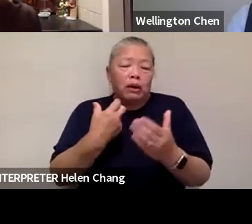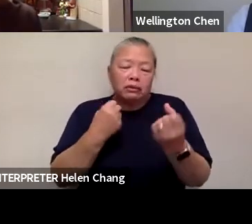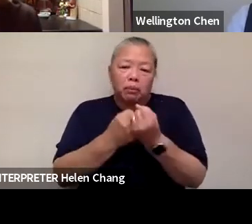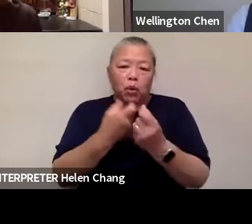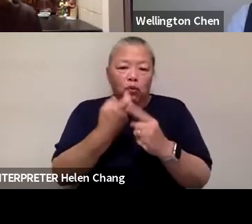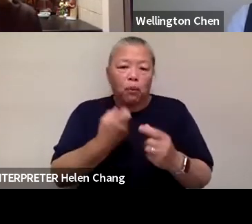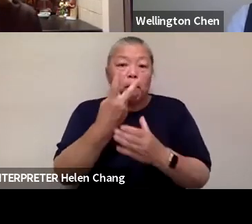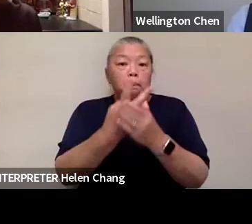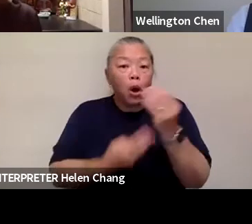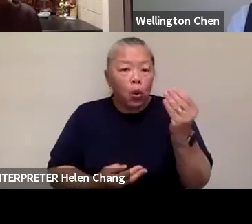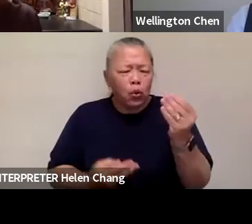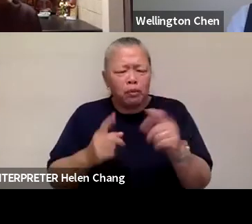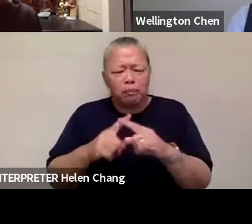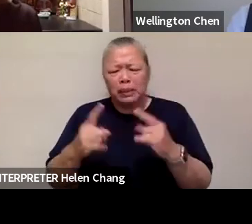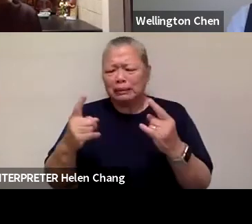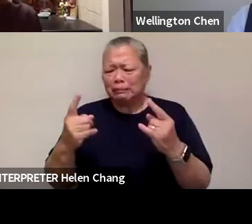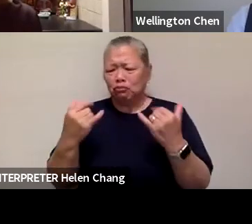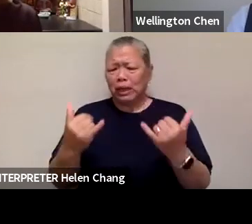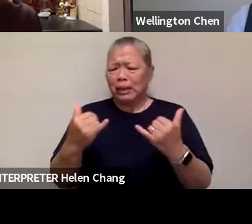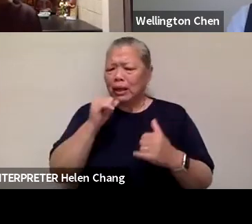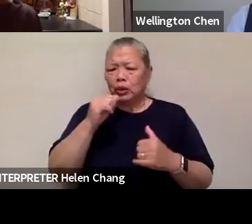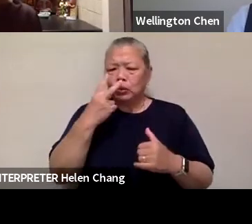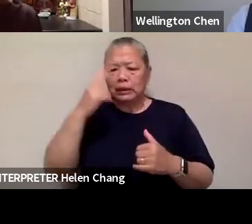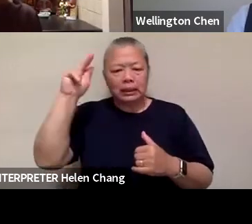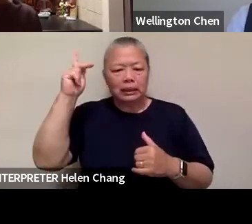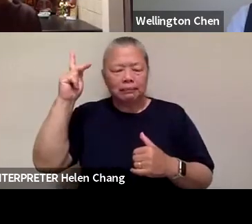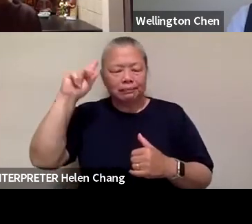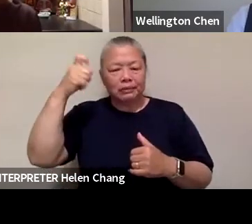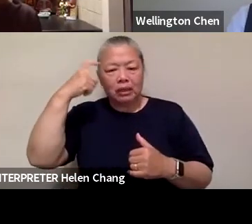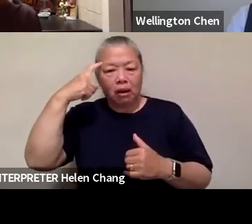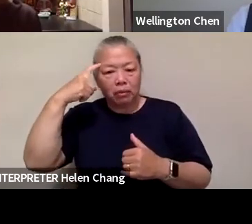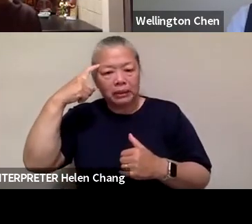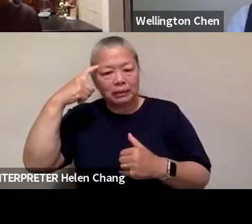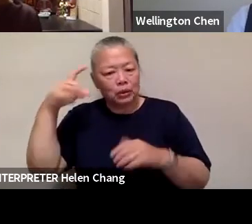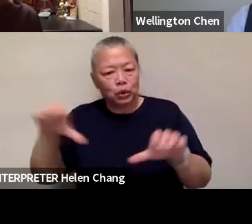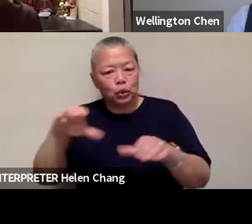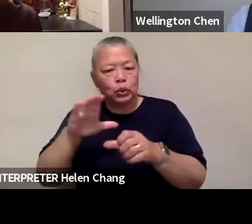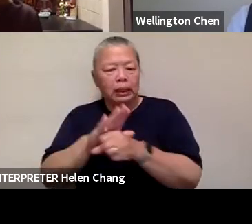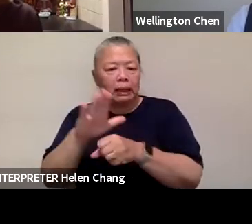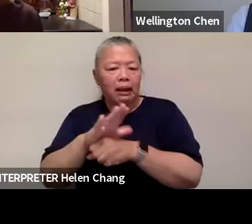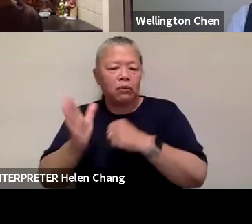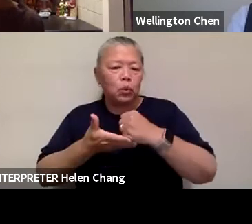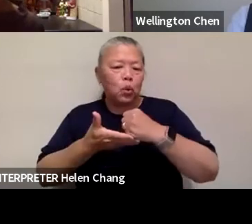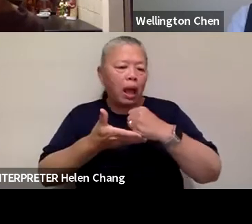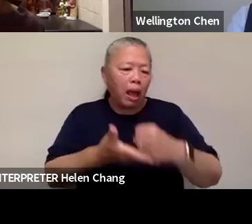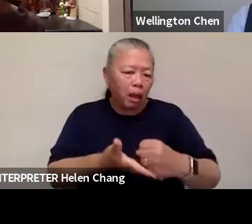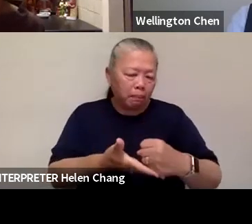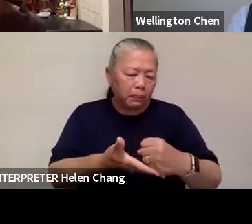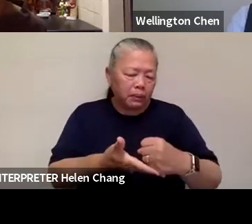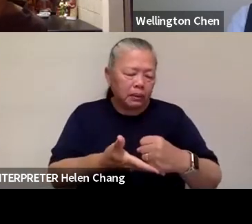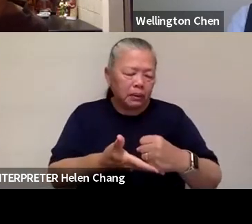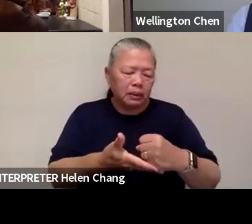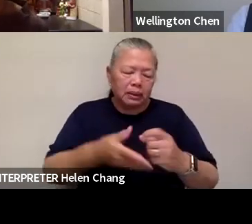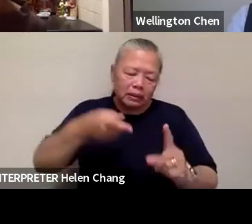enough government involvement in helping these very specifically needed